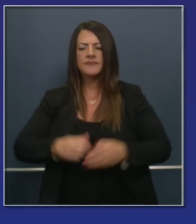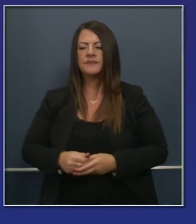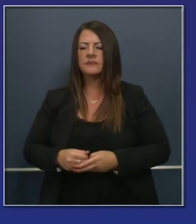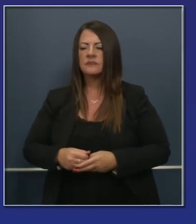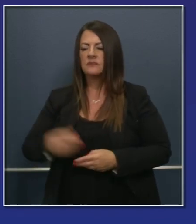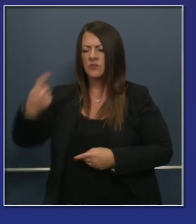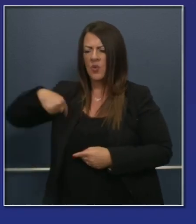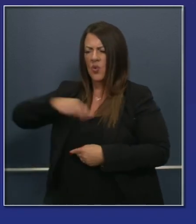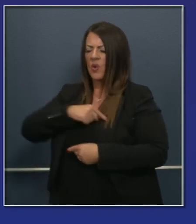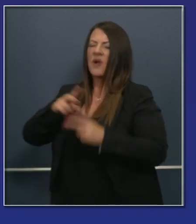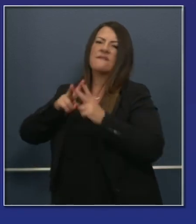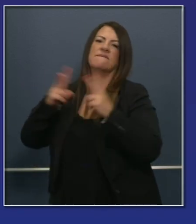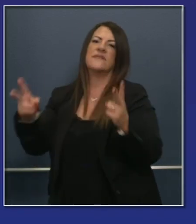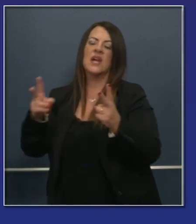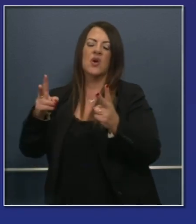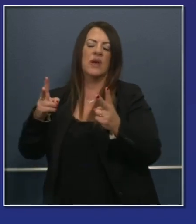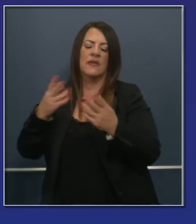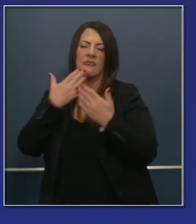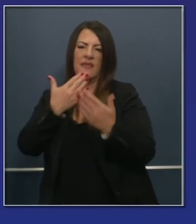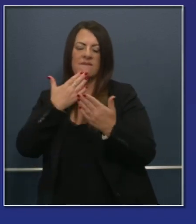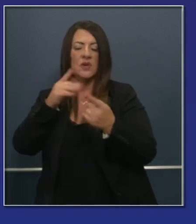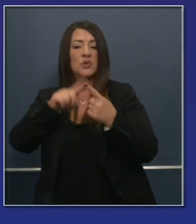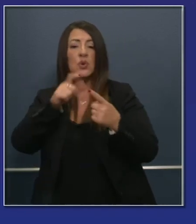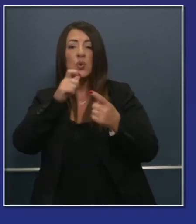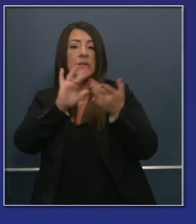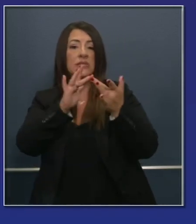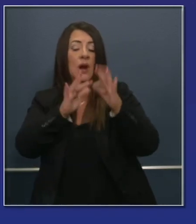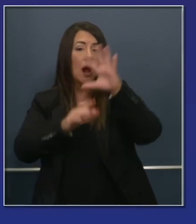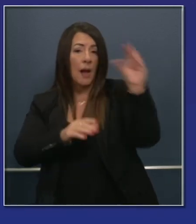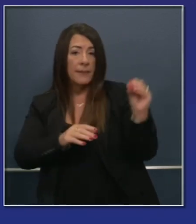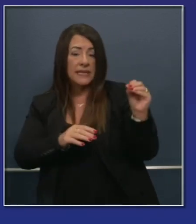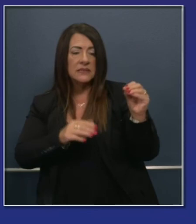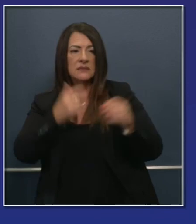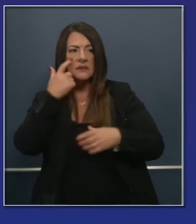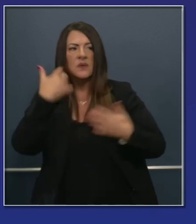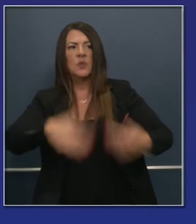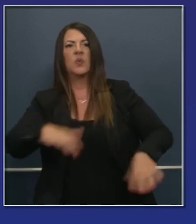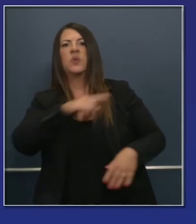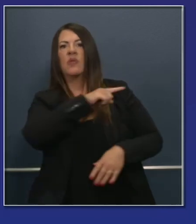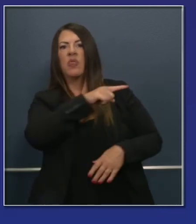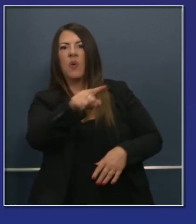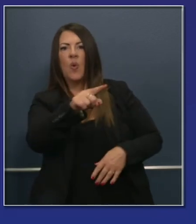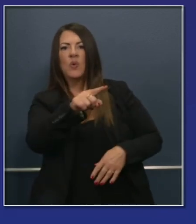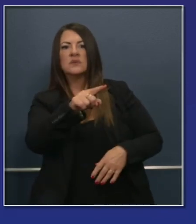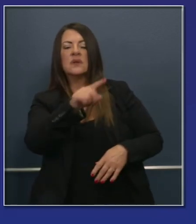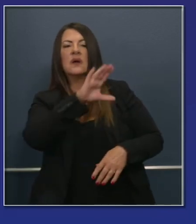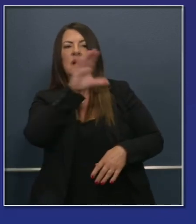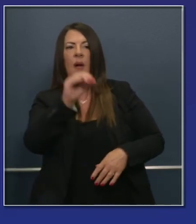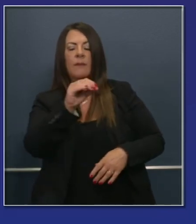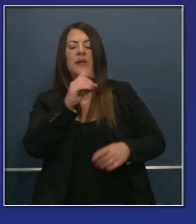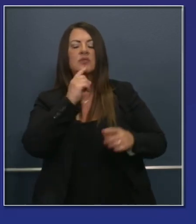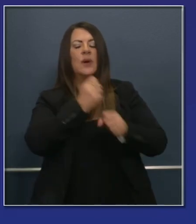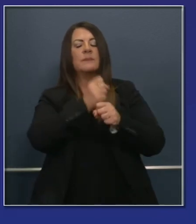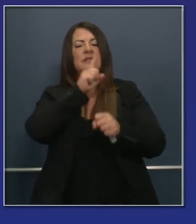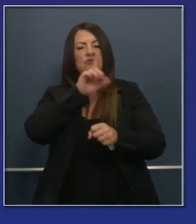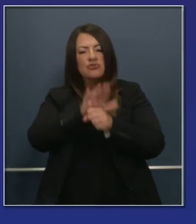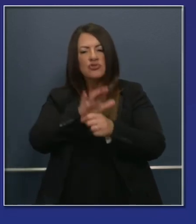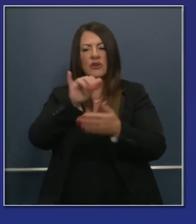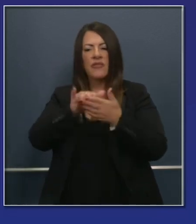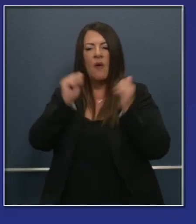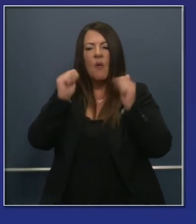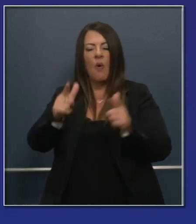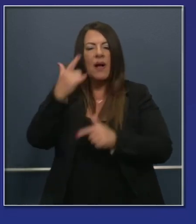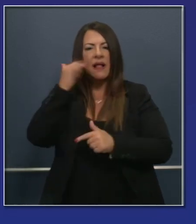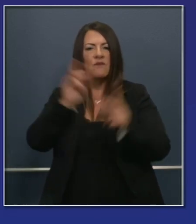the work of the internet service providers in our state and their longstanding efforts to provide connectivity to all Californians.